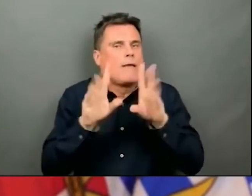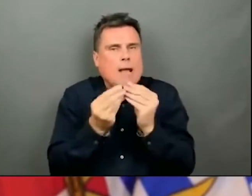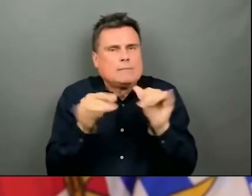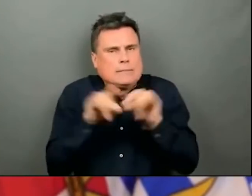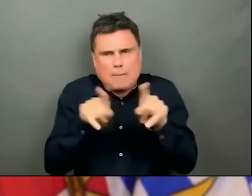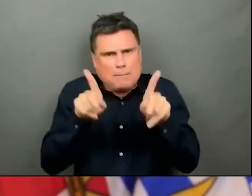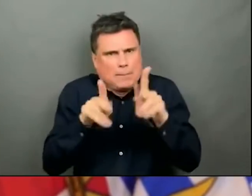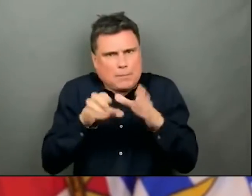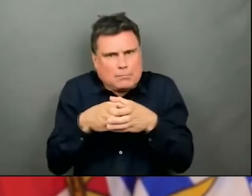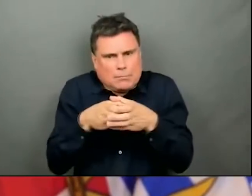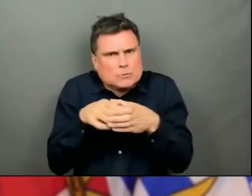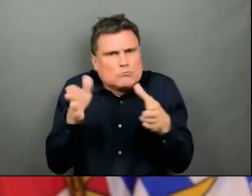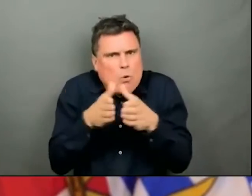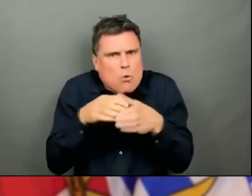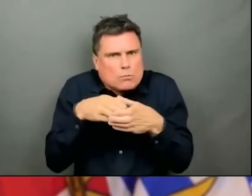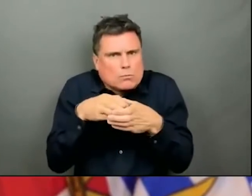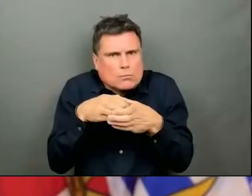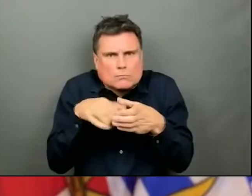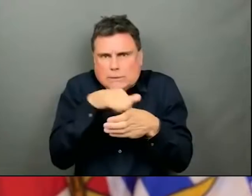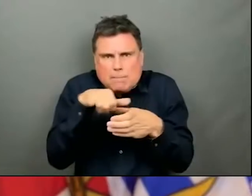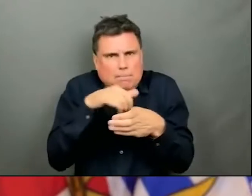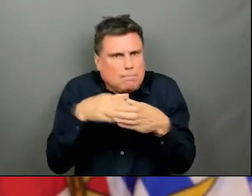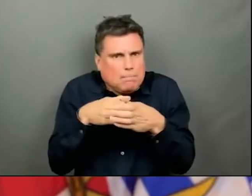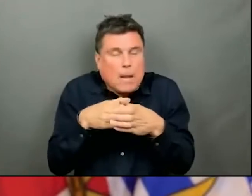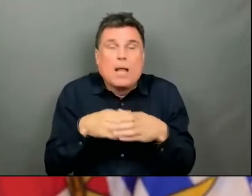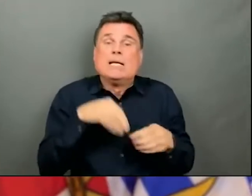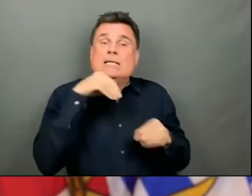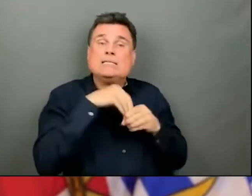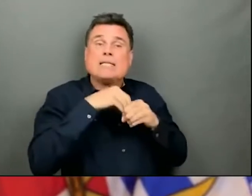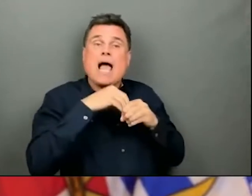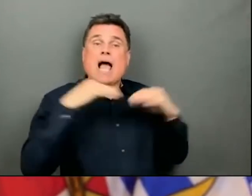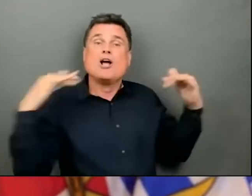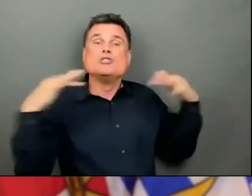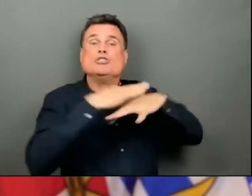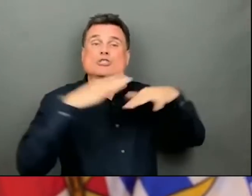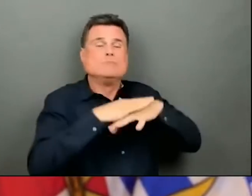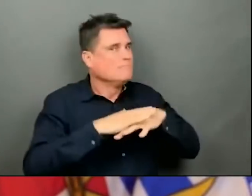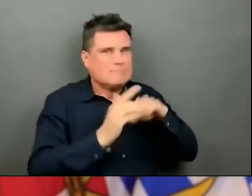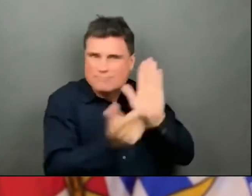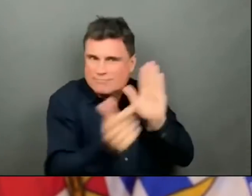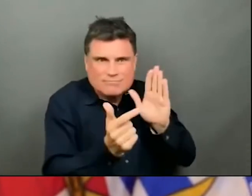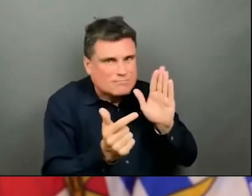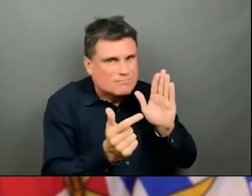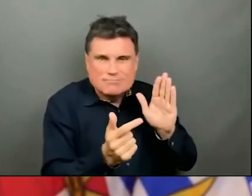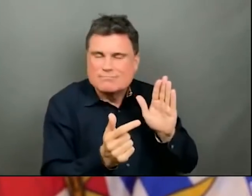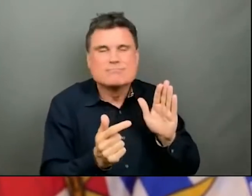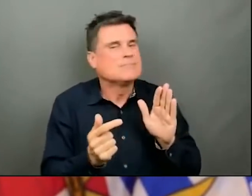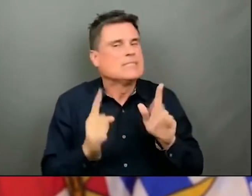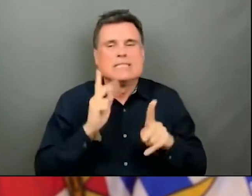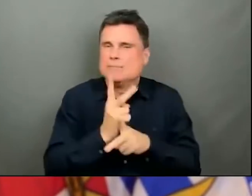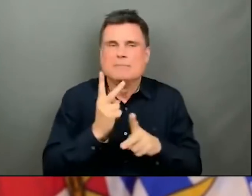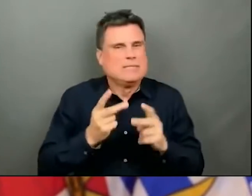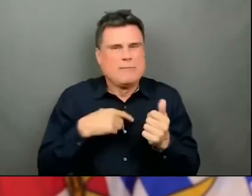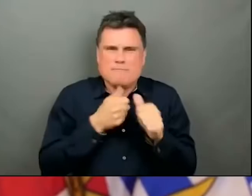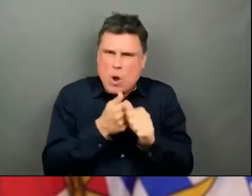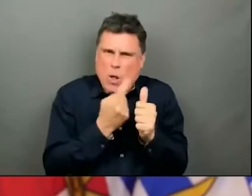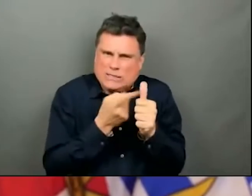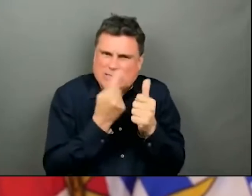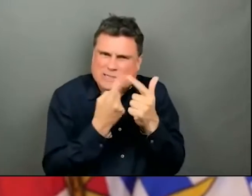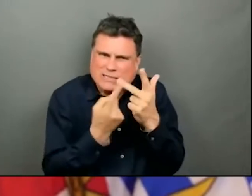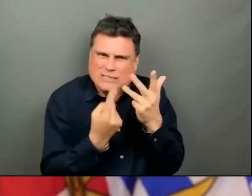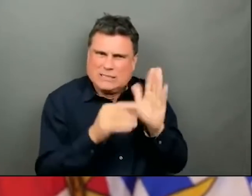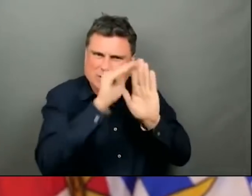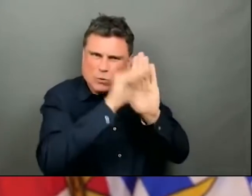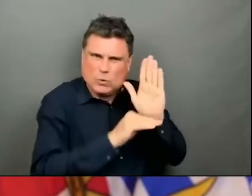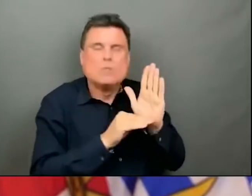risk until we can all be protected with immunization, even if we are not high-risk ourselves. So these are the things